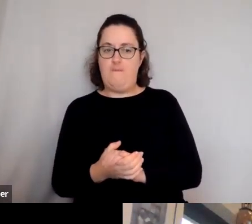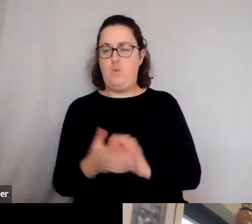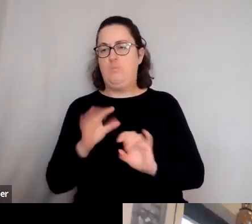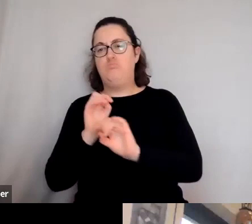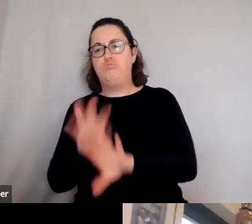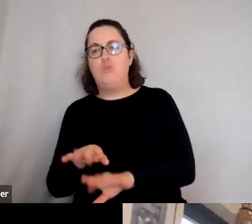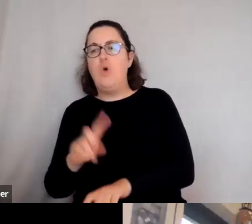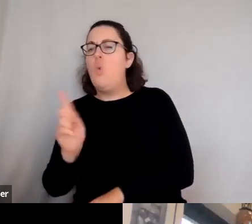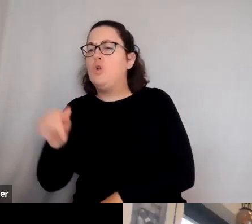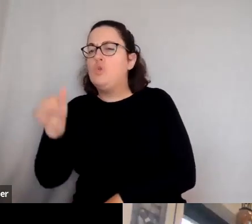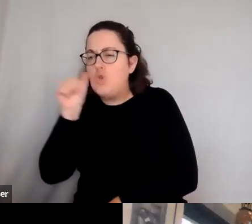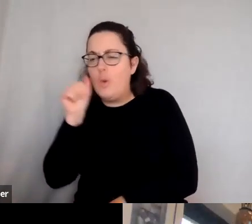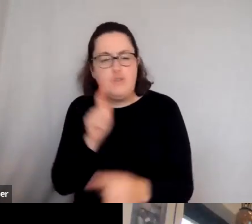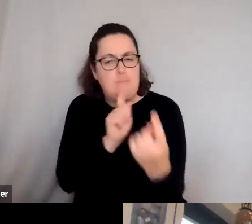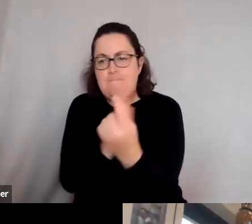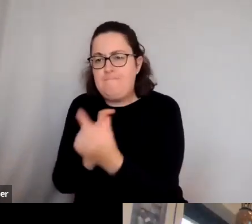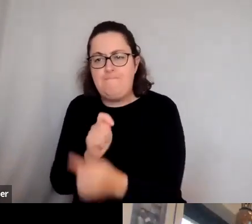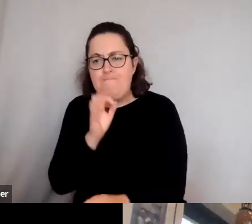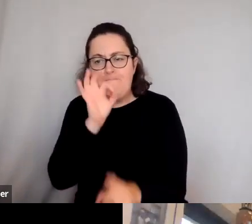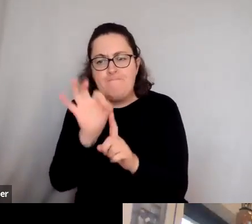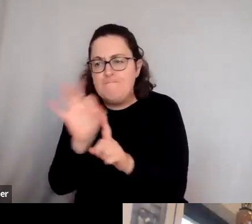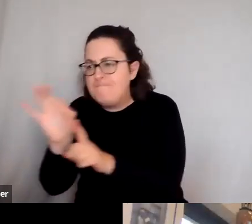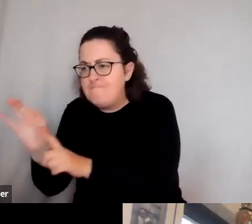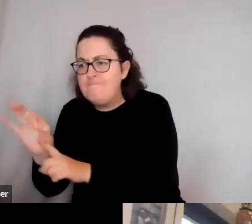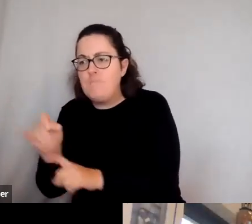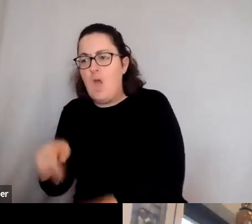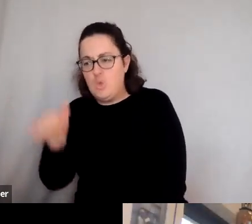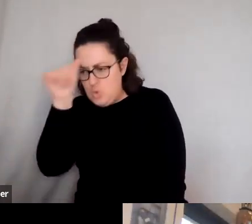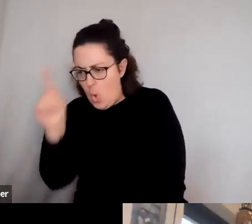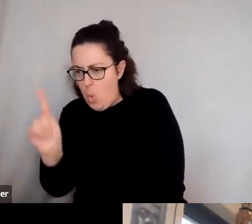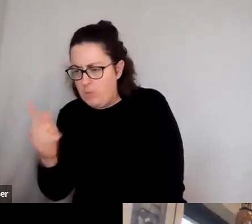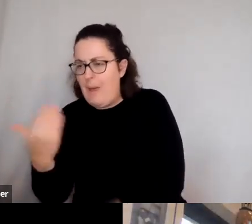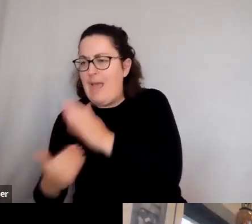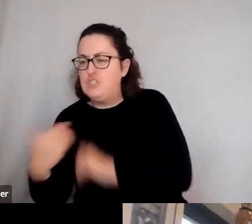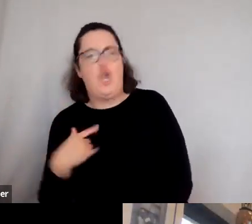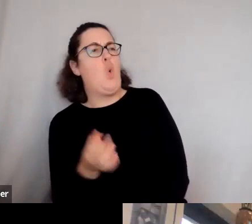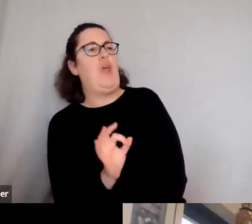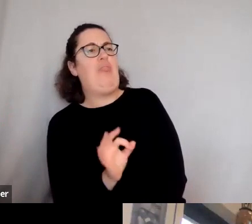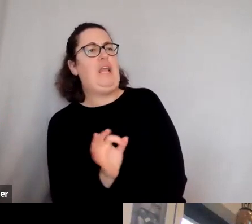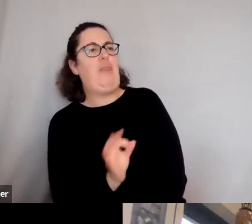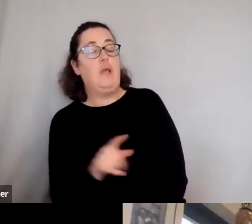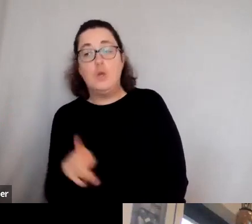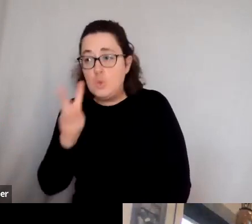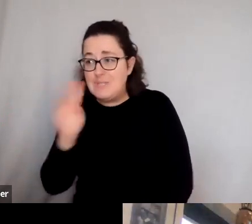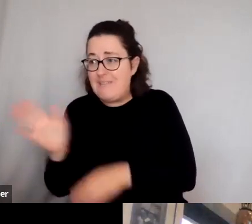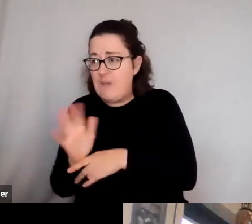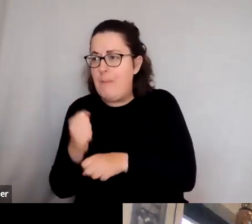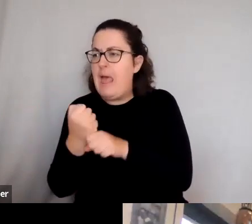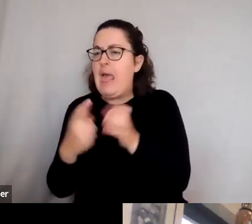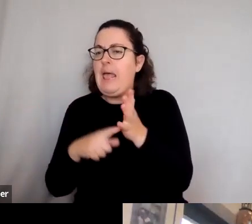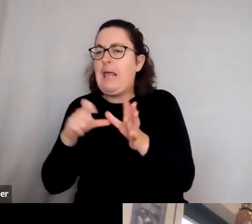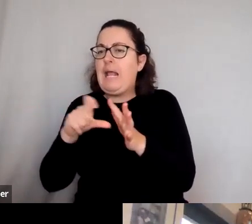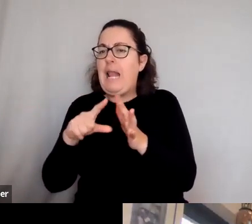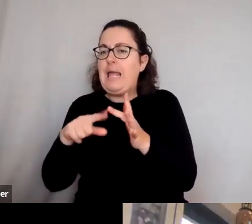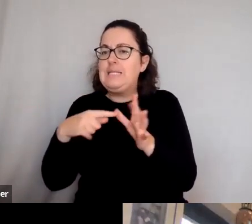you what do you know about the ancient world? And, oh, I don't know anything, I absolutely nothing, you know. And then you say, when did you see the movie Gladiator? Oh, right.